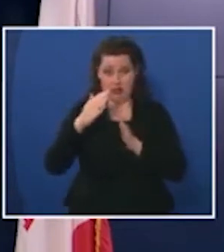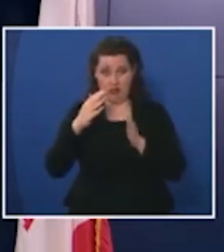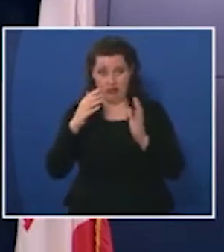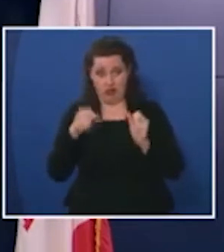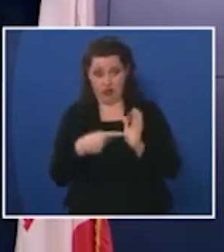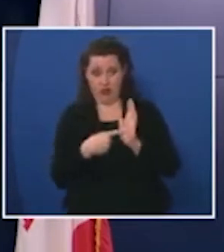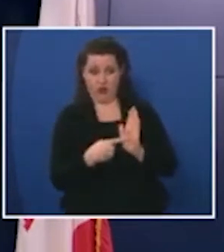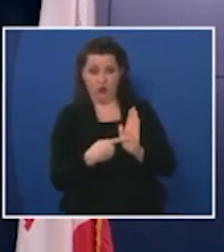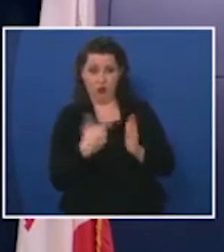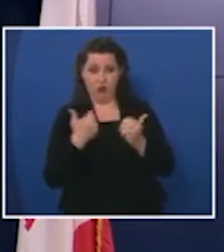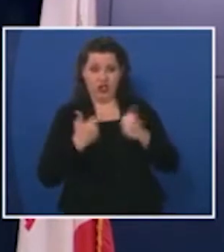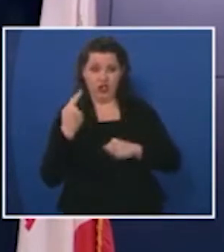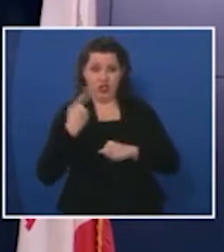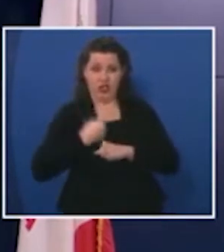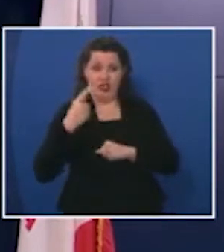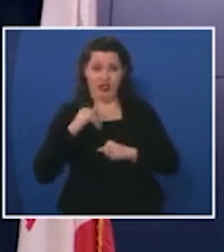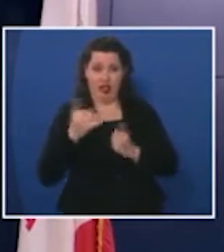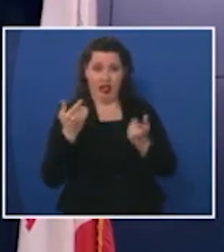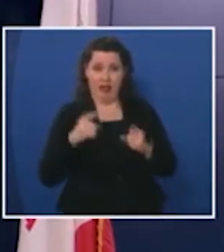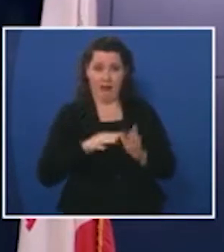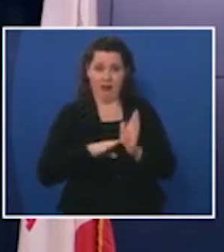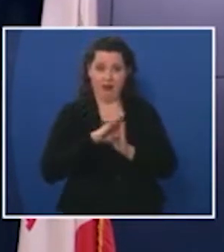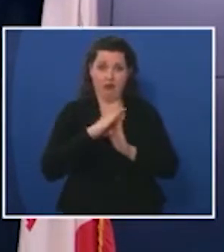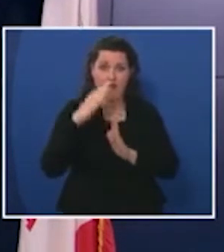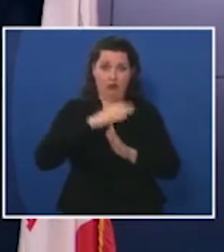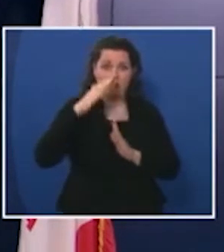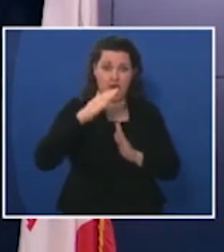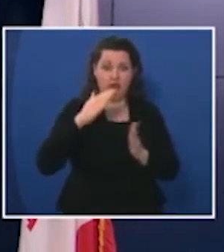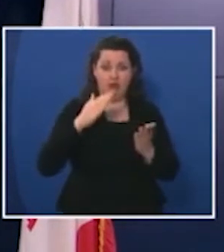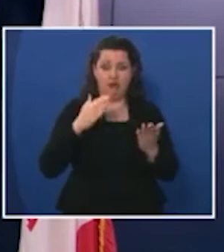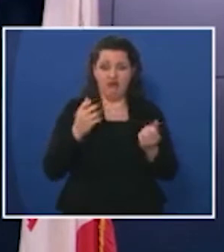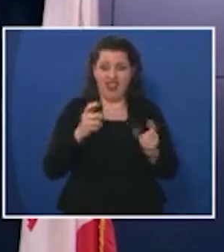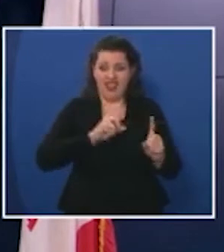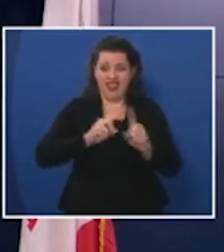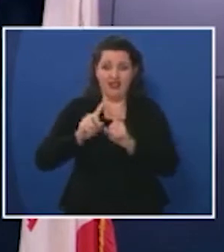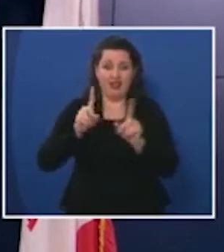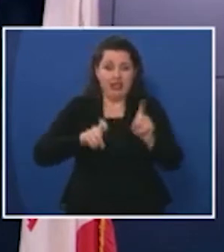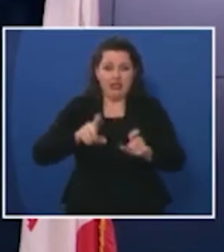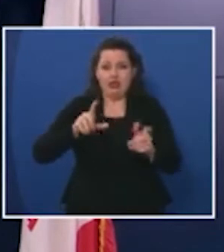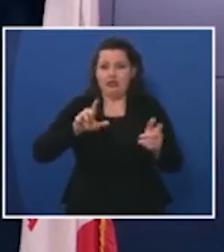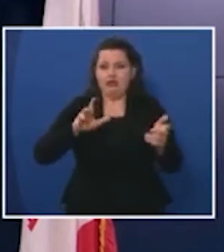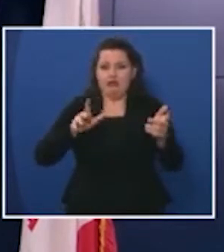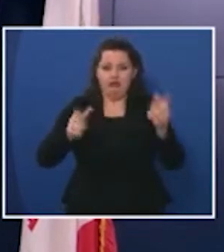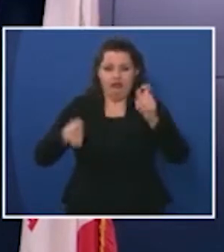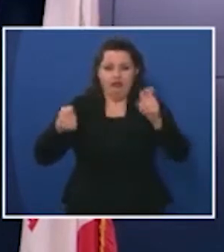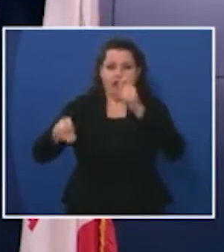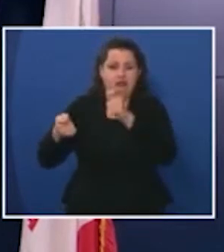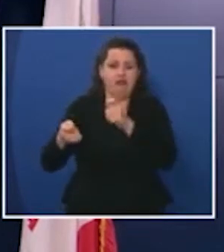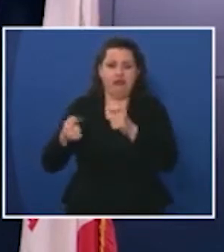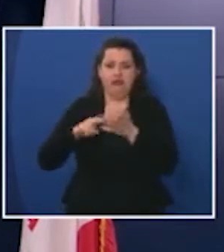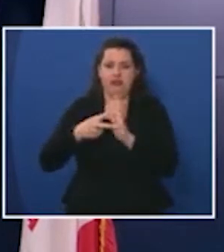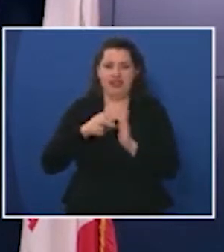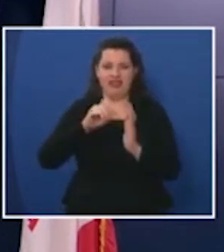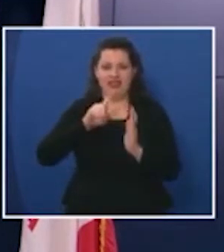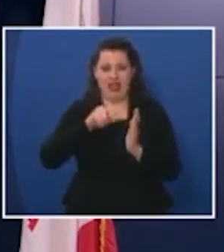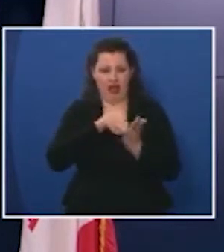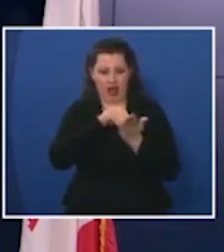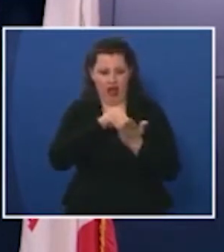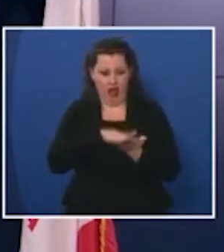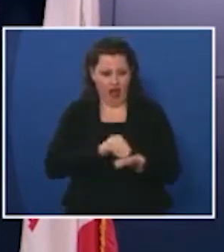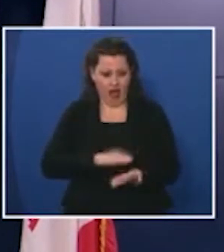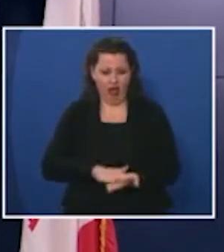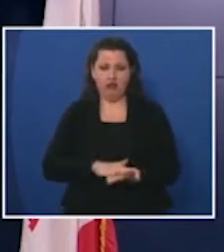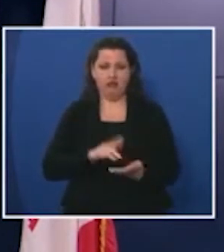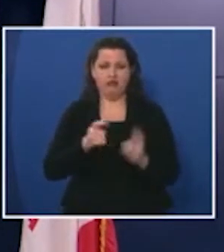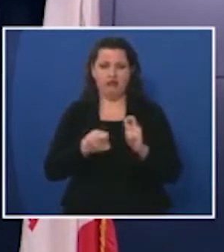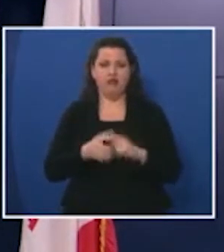to the date when that happened since various testing changes have skewed the data tracking yeah so remember when